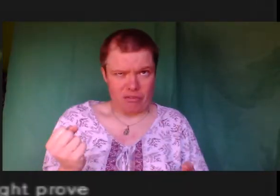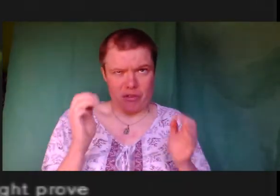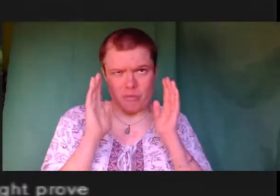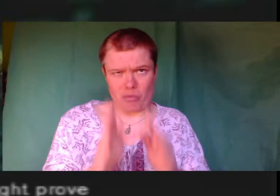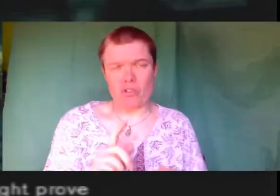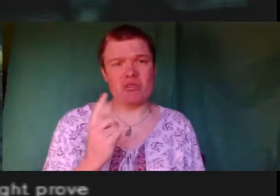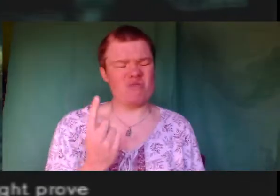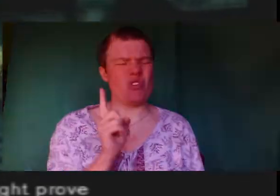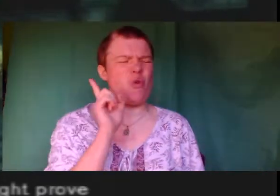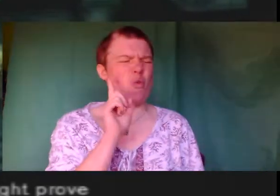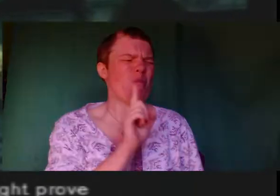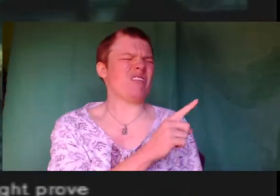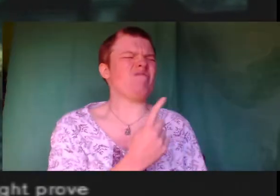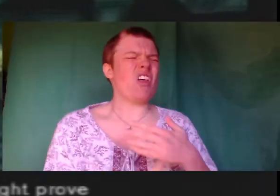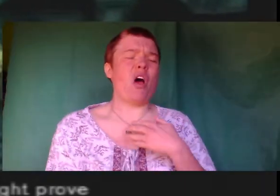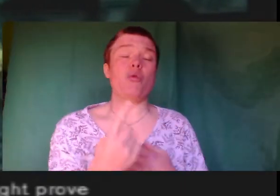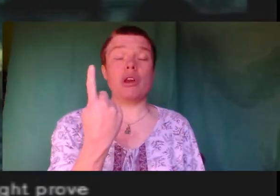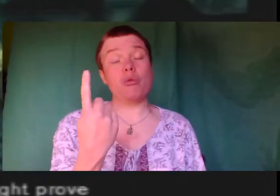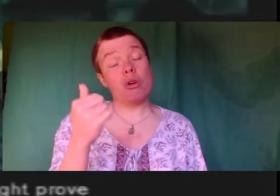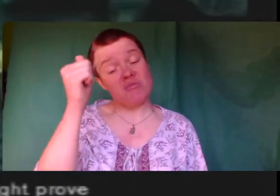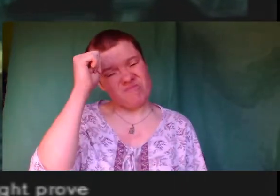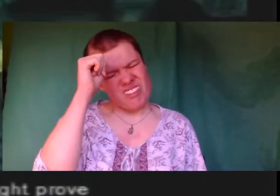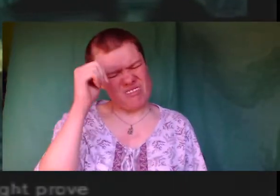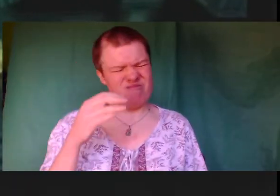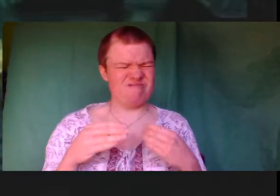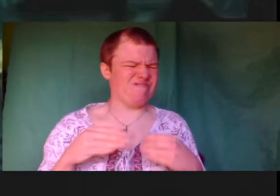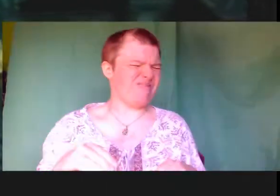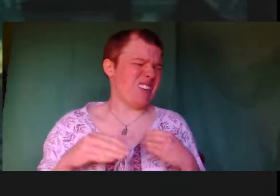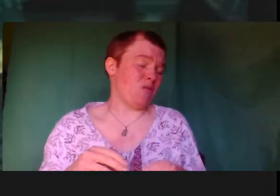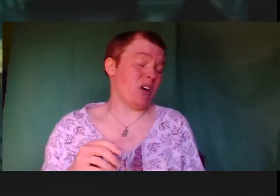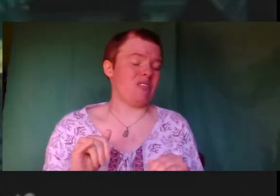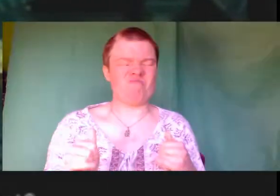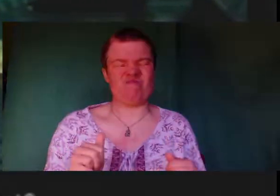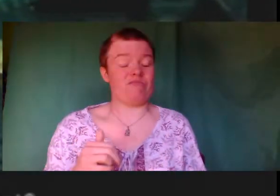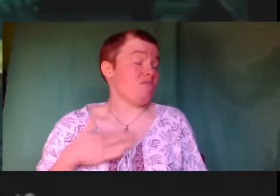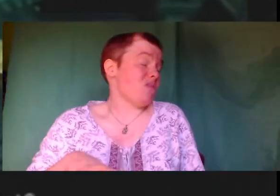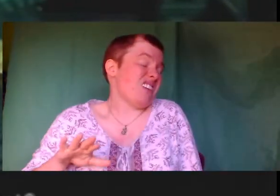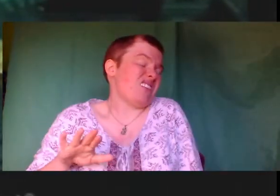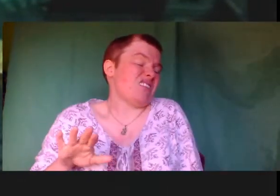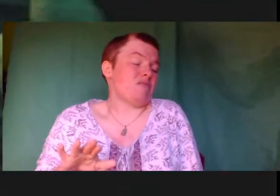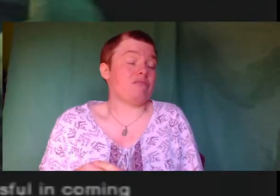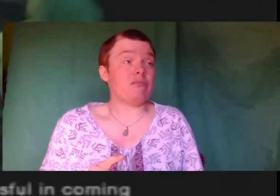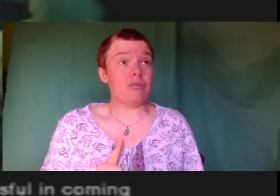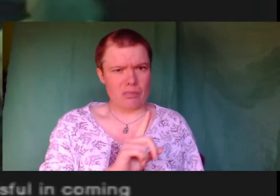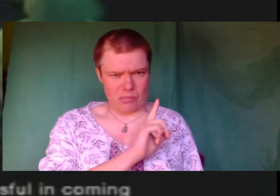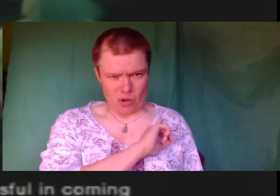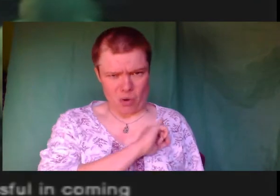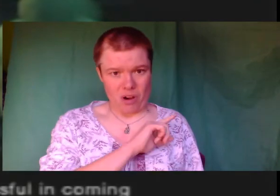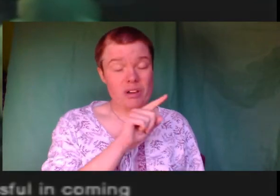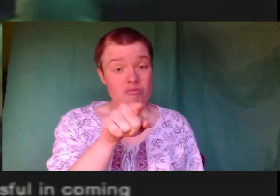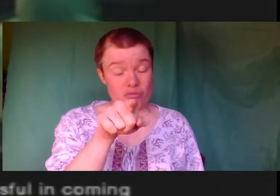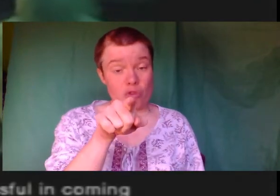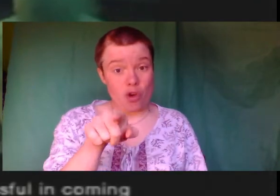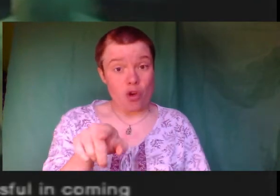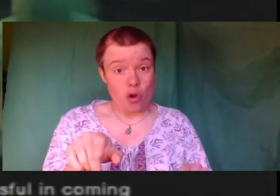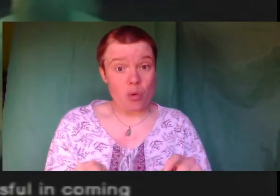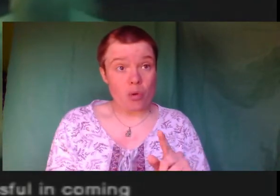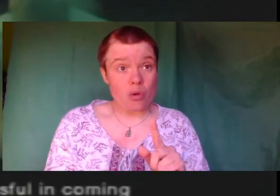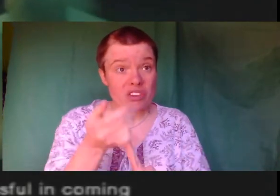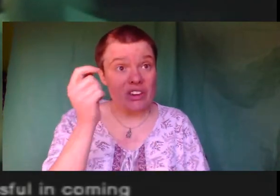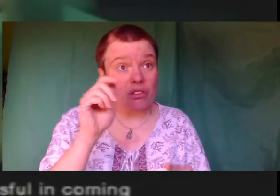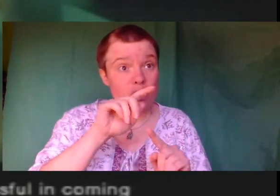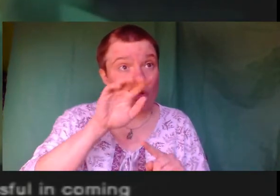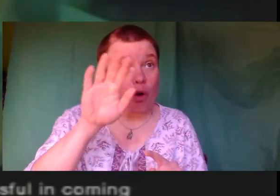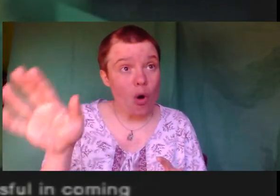Anyway, it might prove to be unnecessary. Why's that? You were successful in coming into